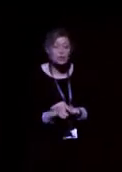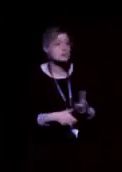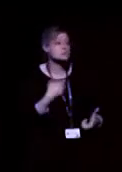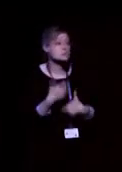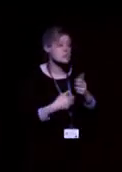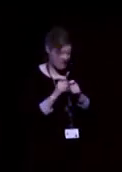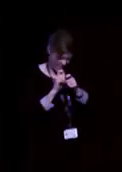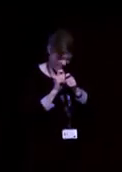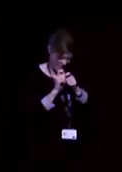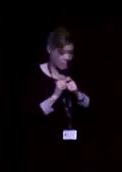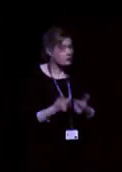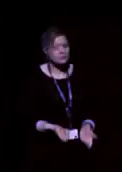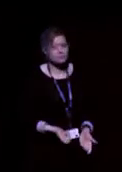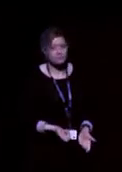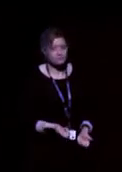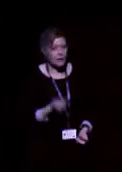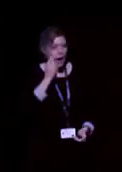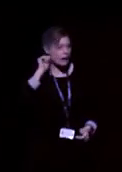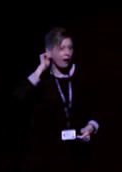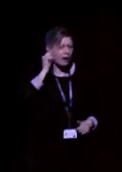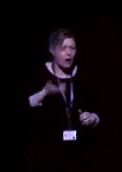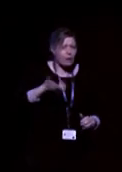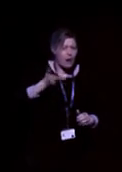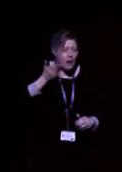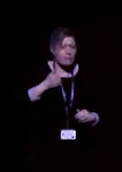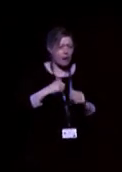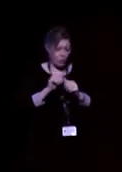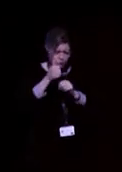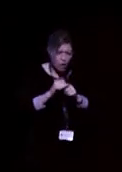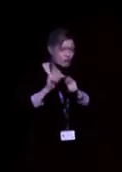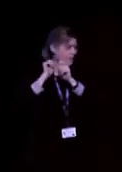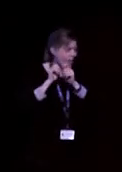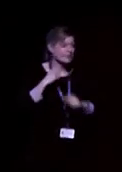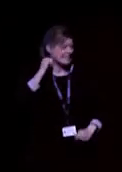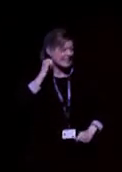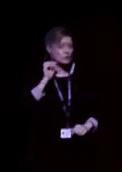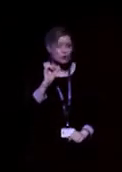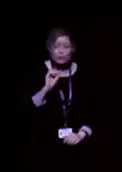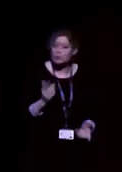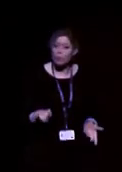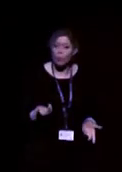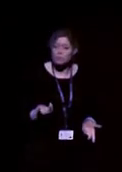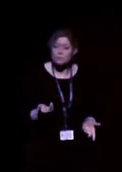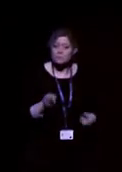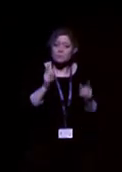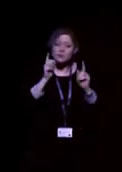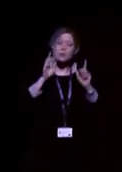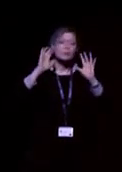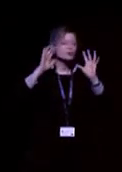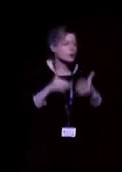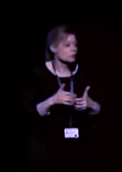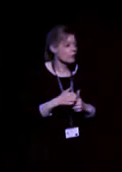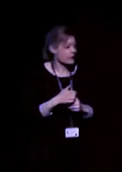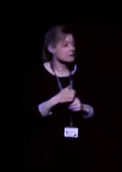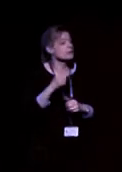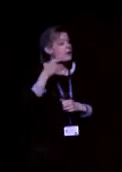I don't know that I can change the volume control or the programme button on this hearing aid. But don't worry, manufacturers have come up with a